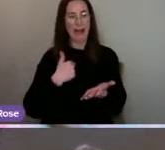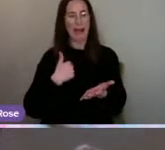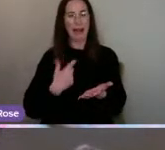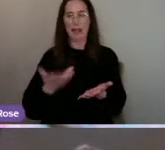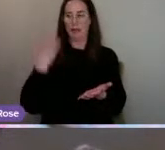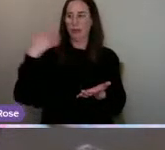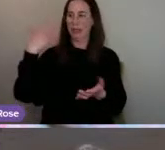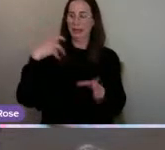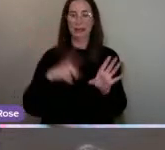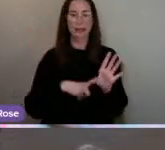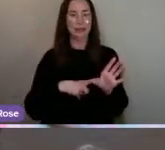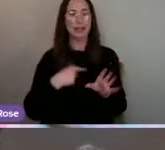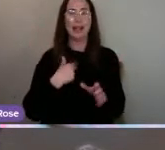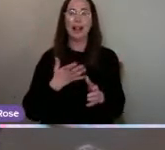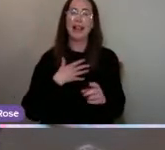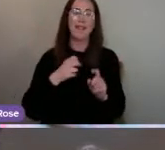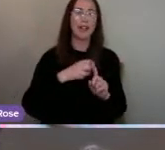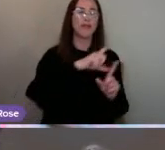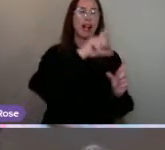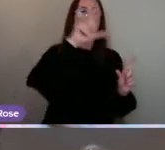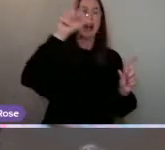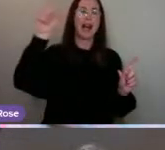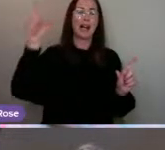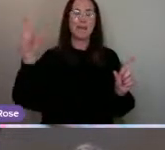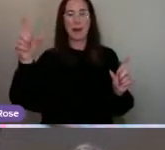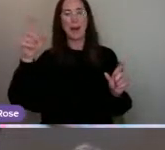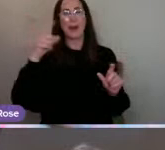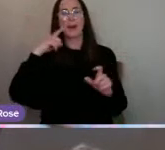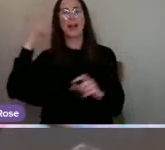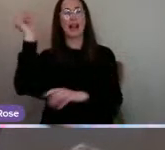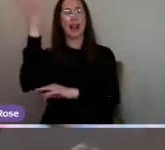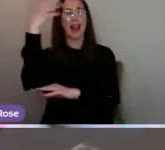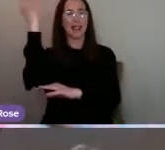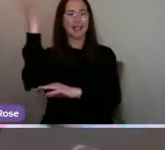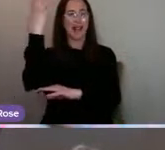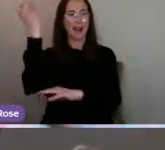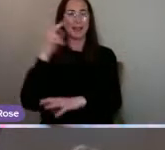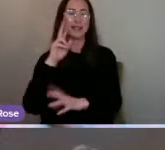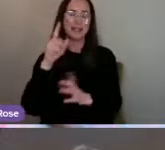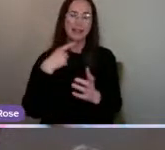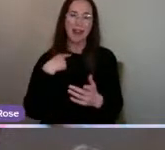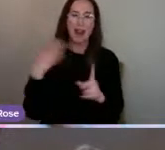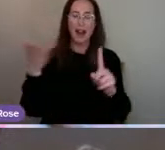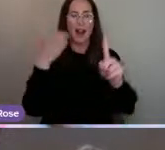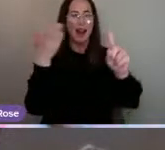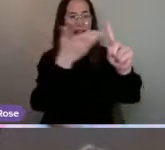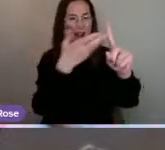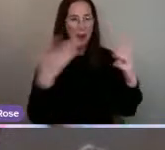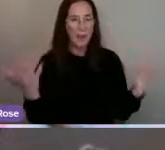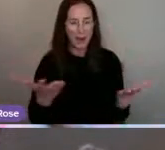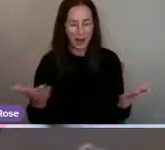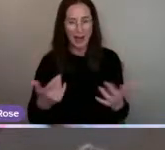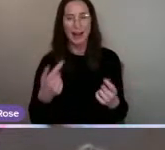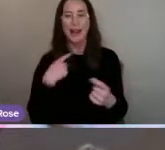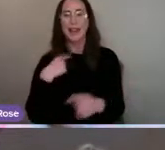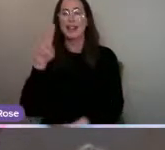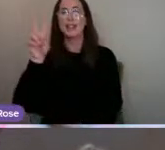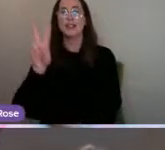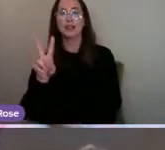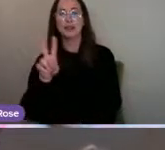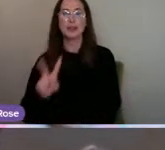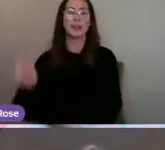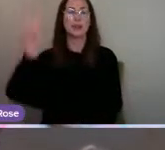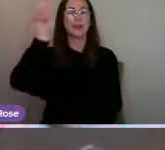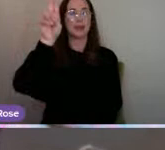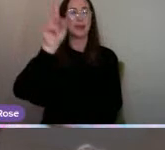recent years. And I love the rainbow. And the lighthouse shows me where I should be going. And the two girls at the top,